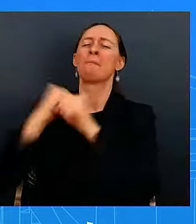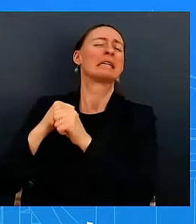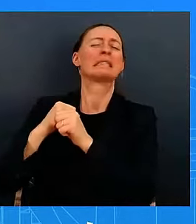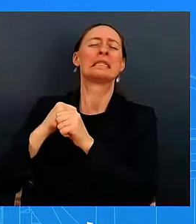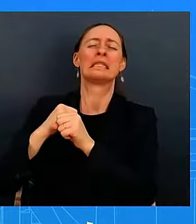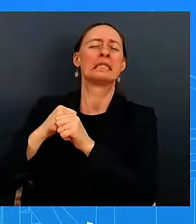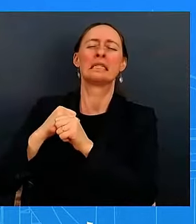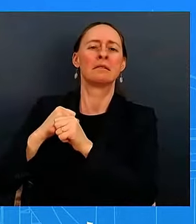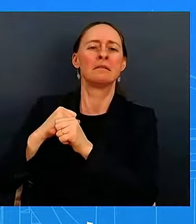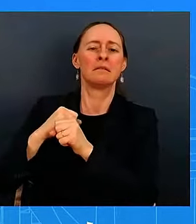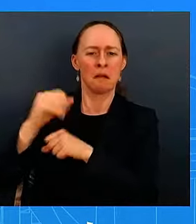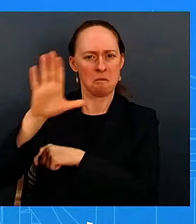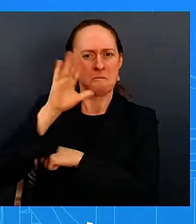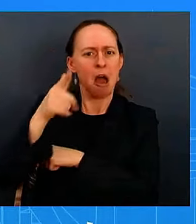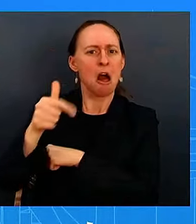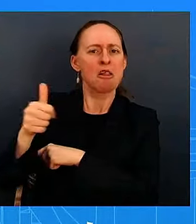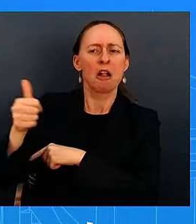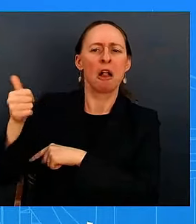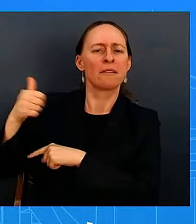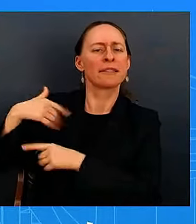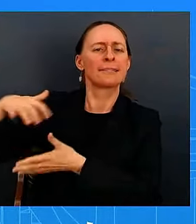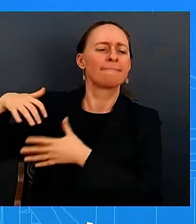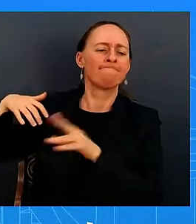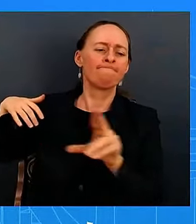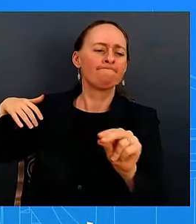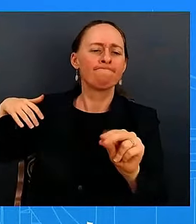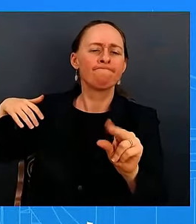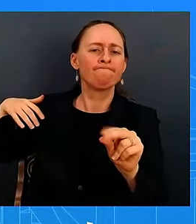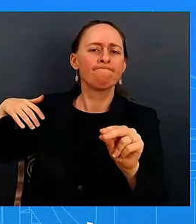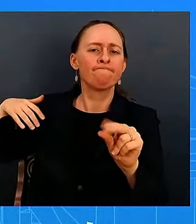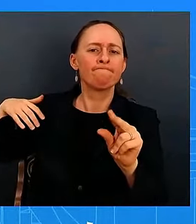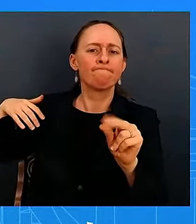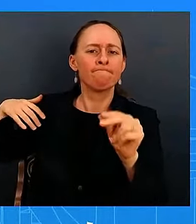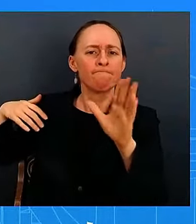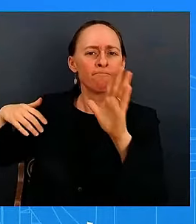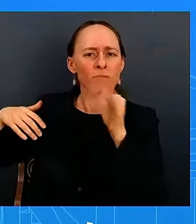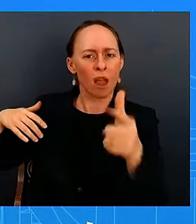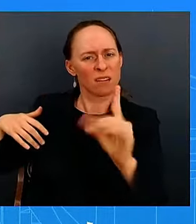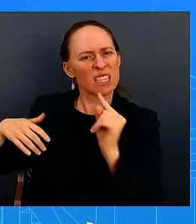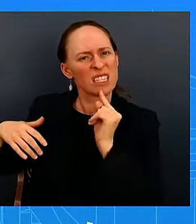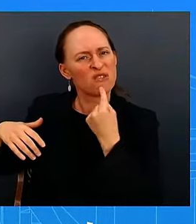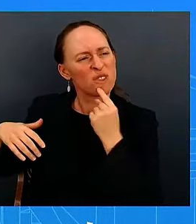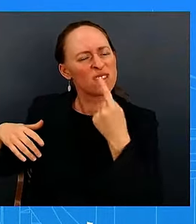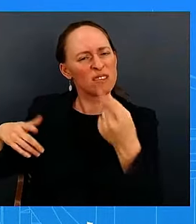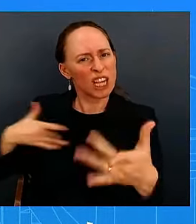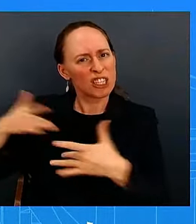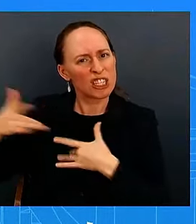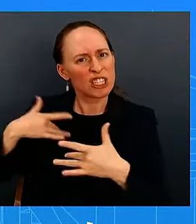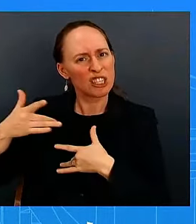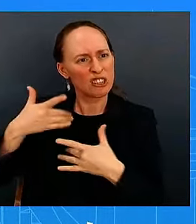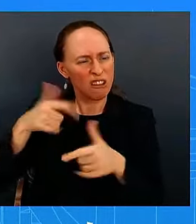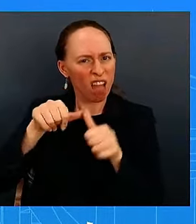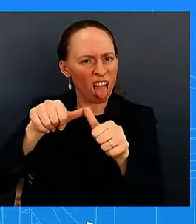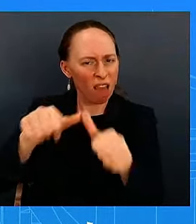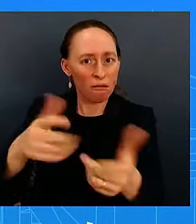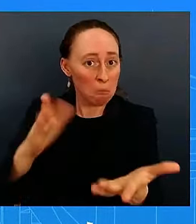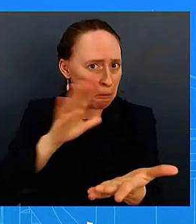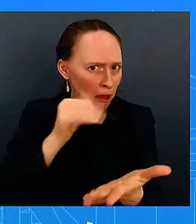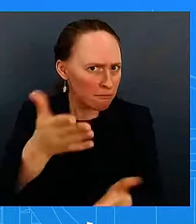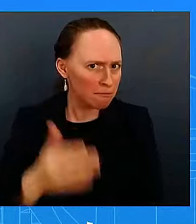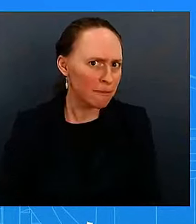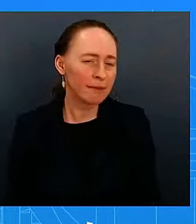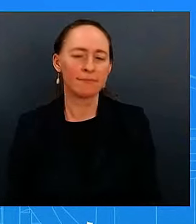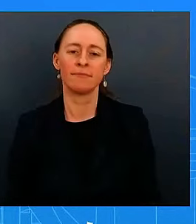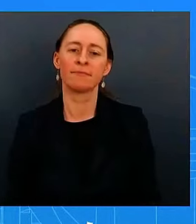weapon shipments to express your concern okay so we are going to our policy has not changed our